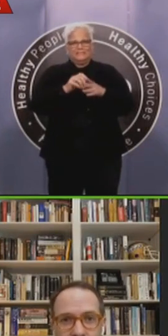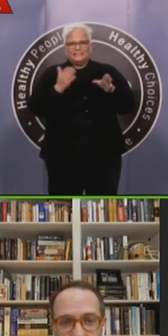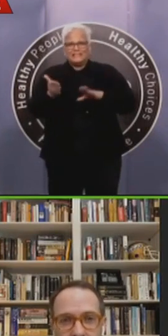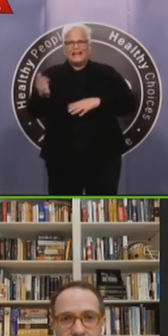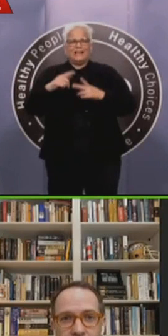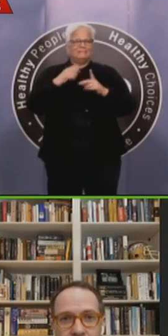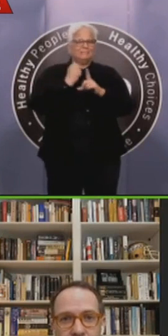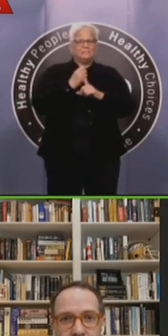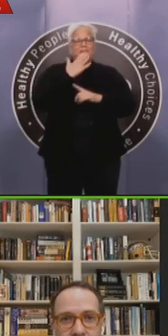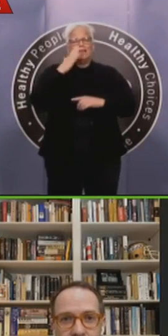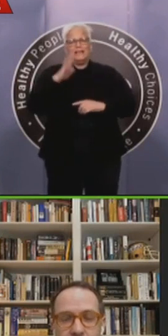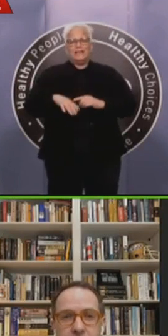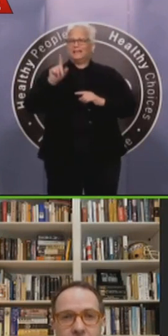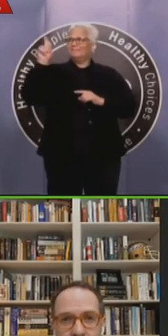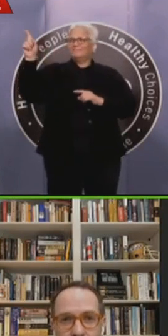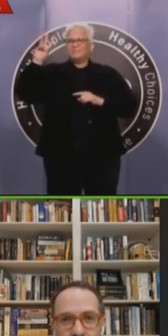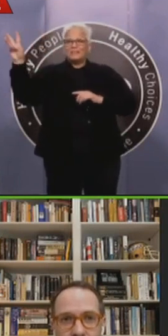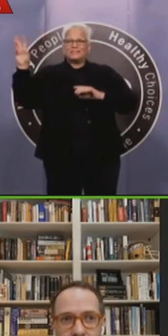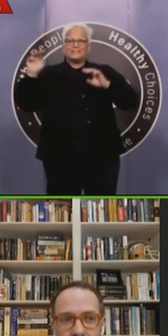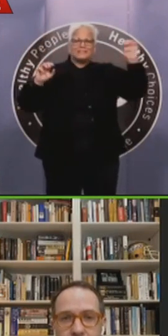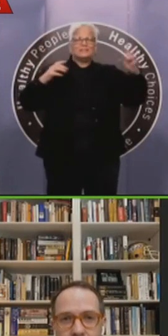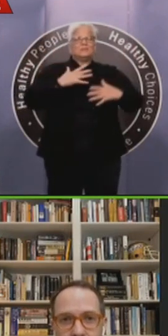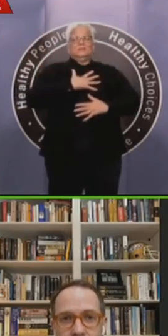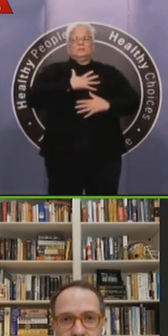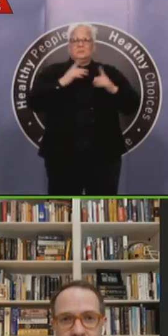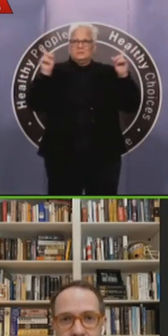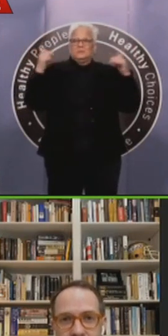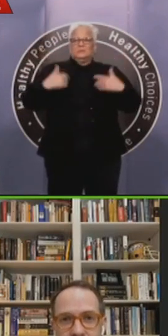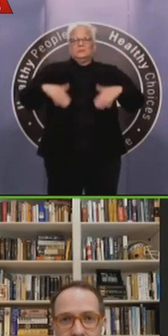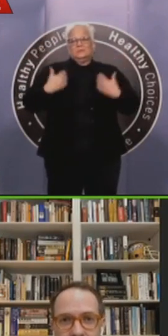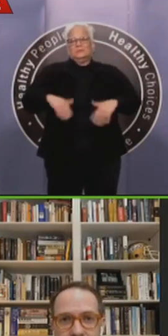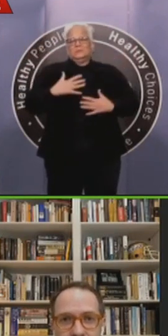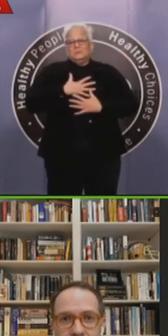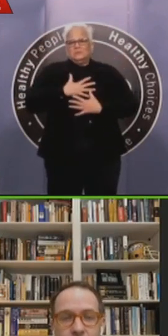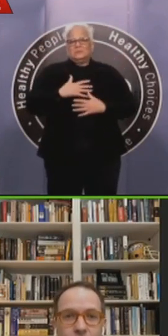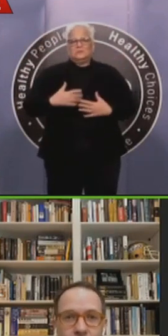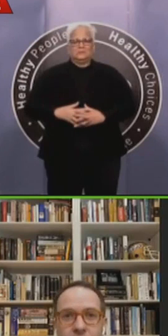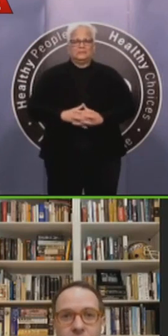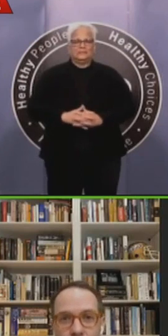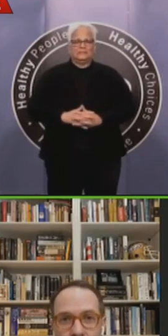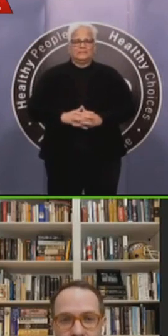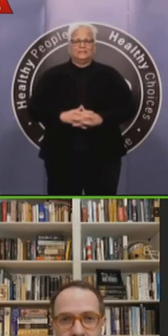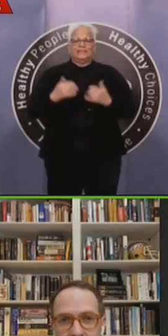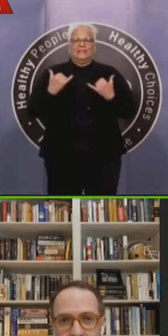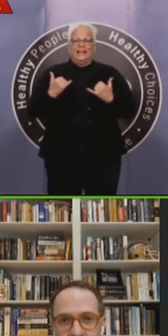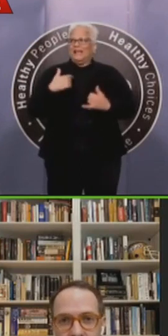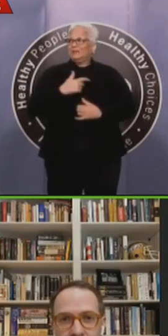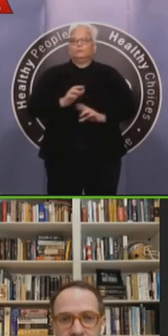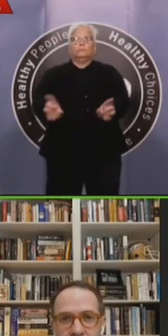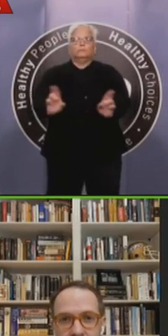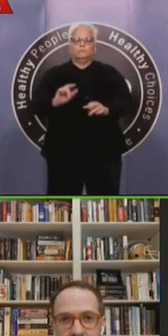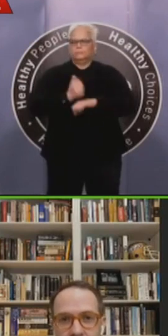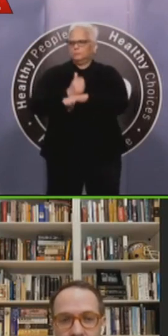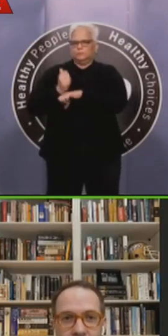learn from what they were doing and respond accordingly and put in social distancing practices earlier on in the life